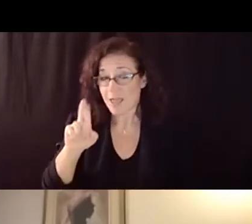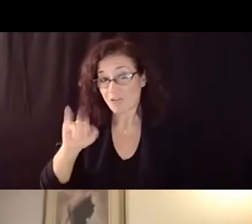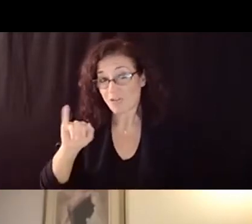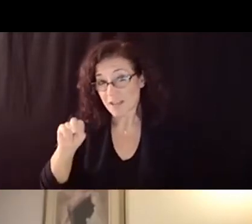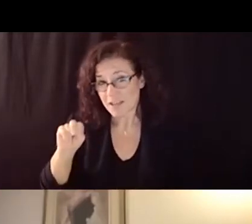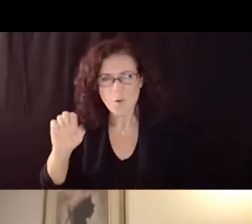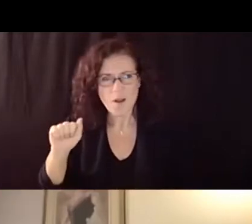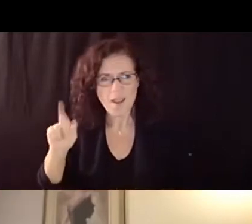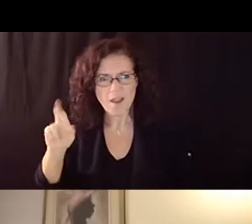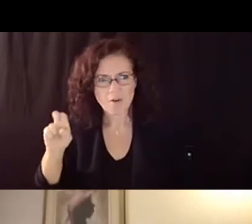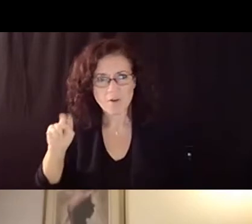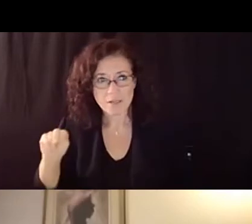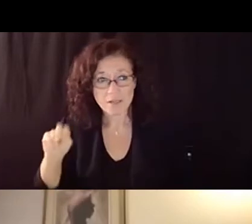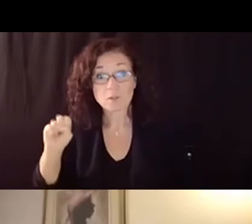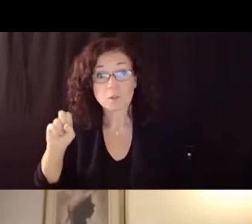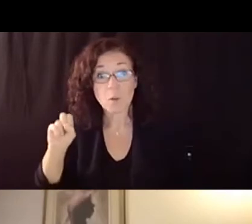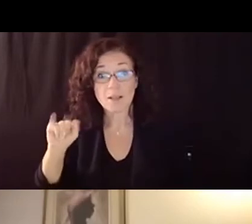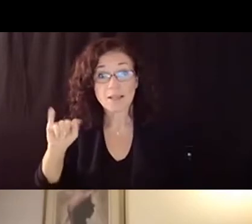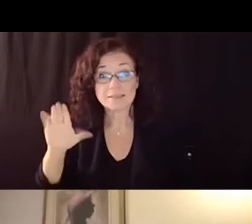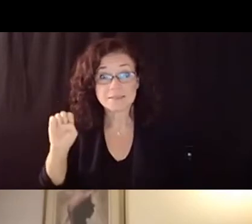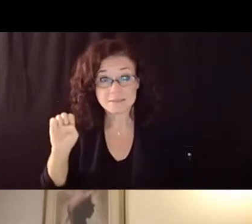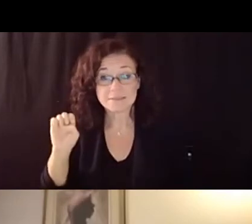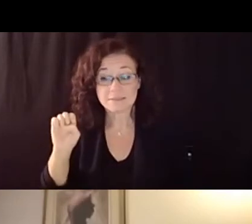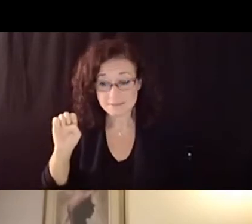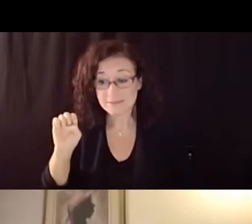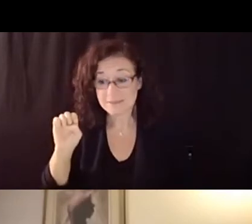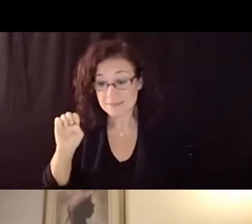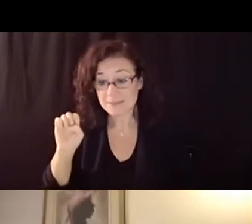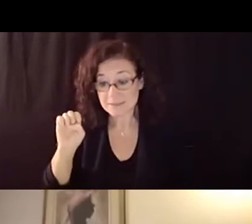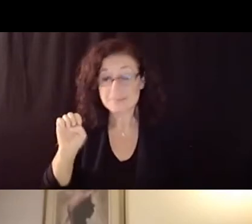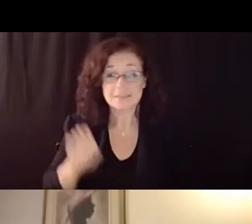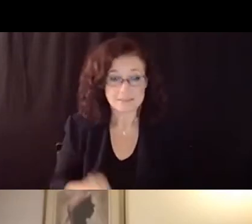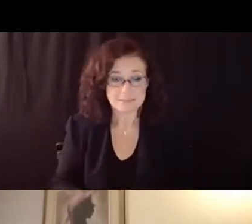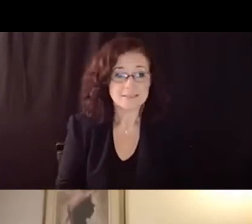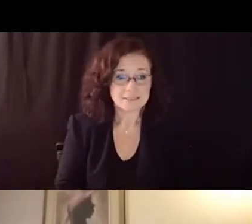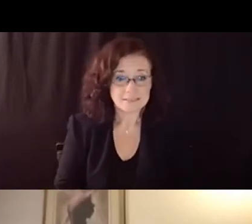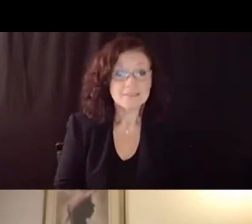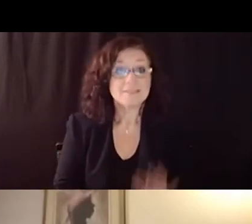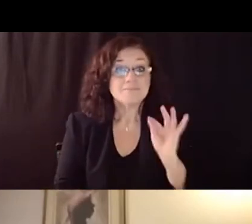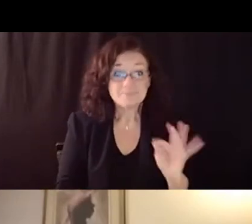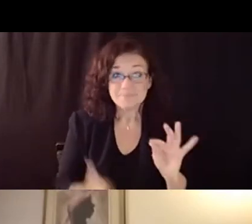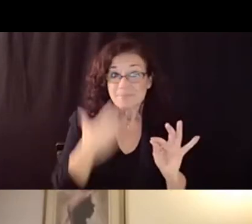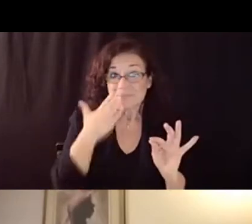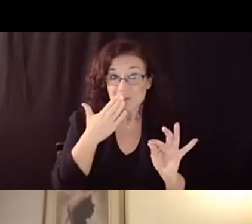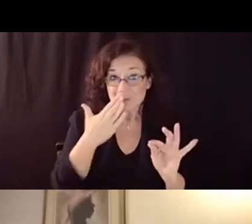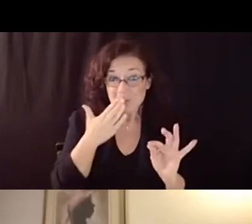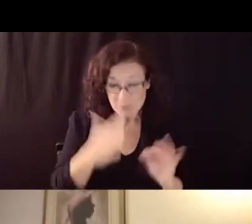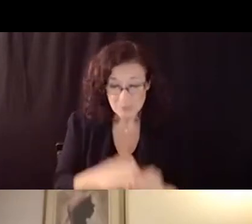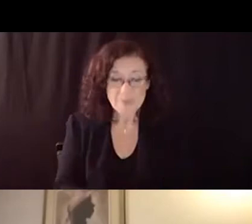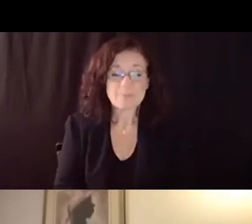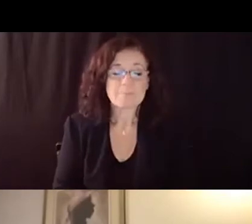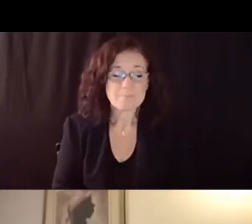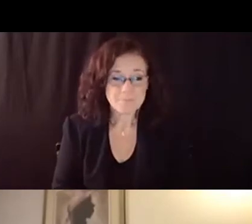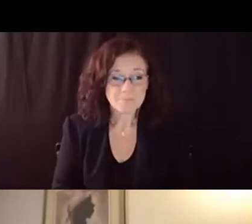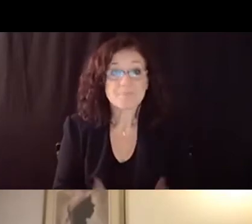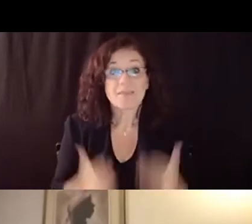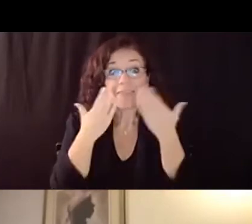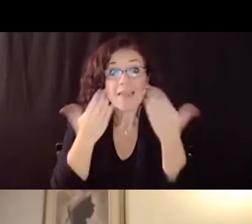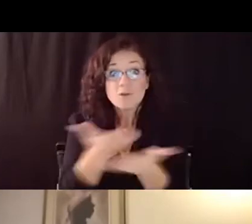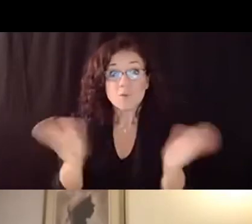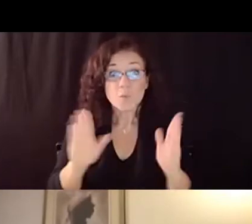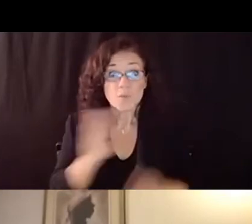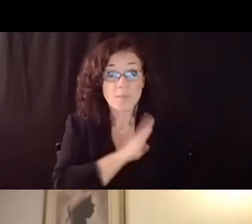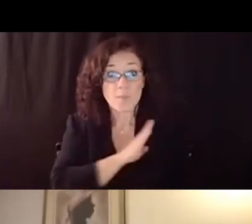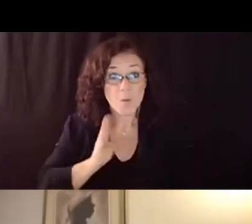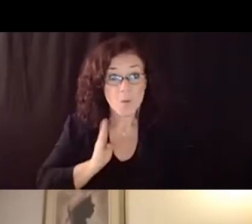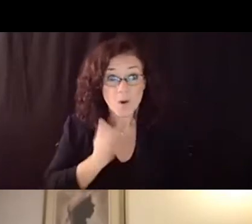aaron can you hear us i'm right here you got me yes go ahead all right thank you so much uh to the board and everyone uh for